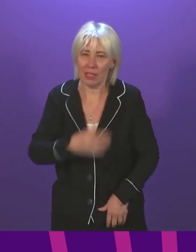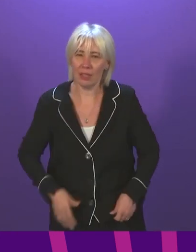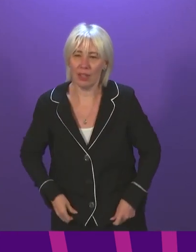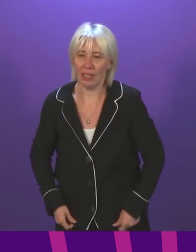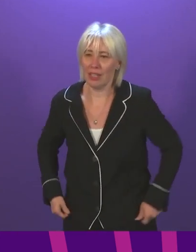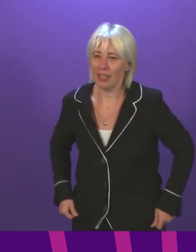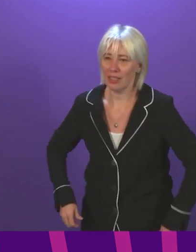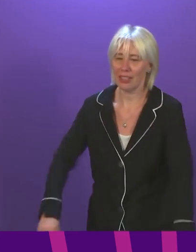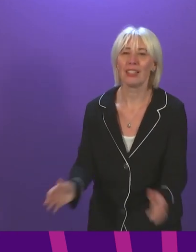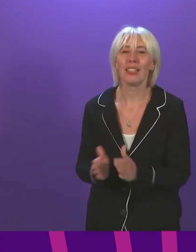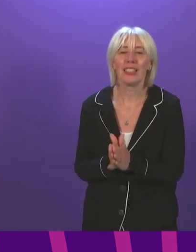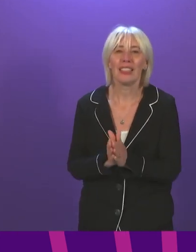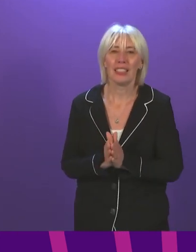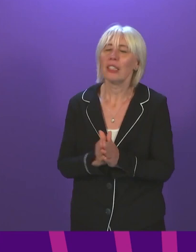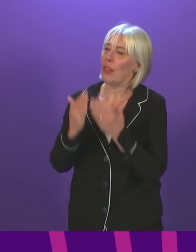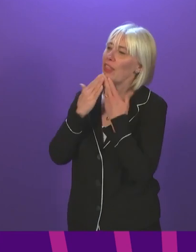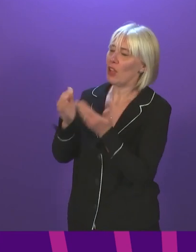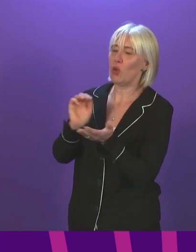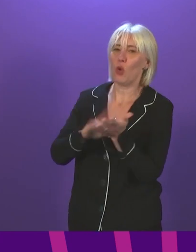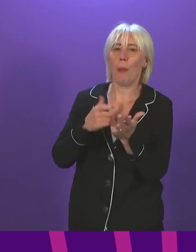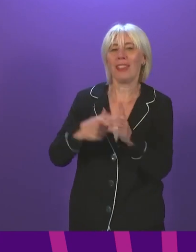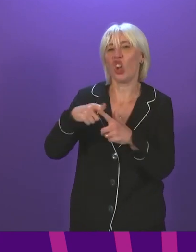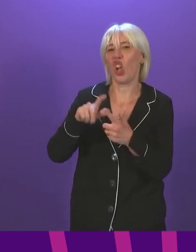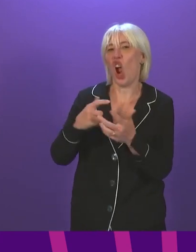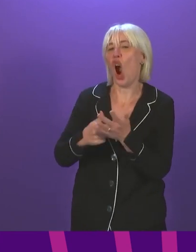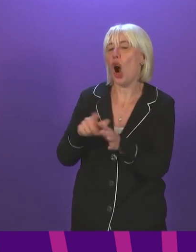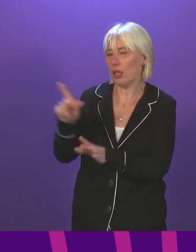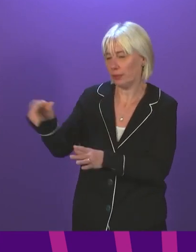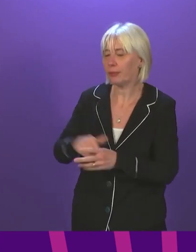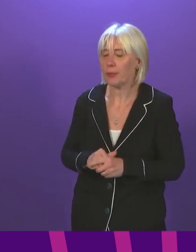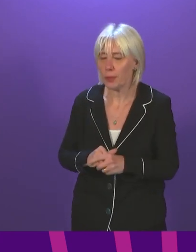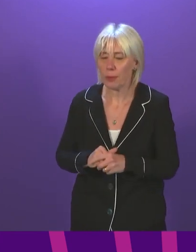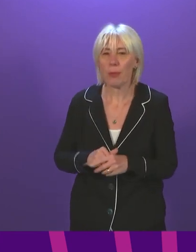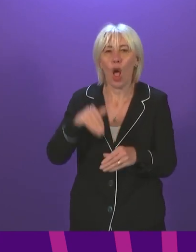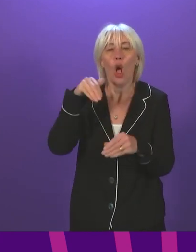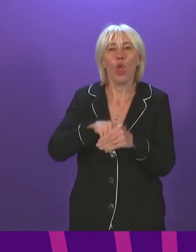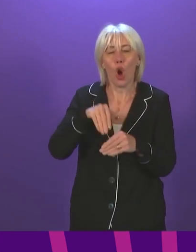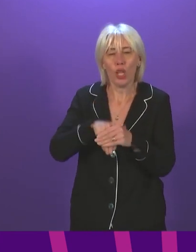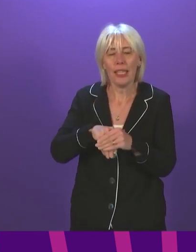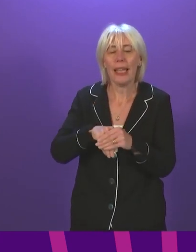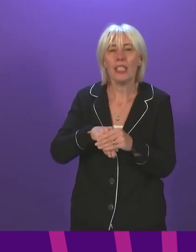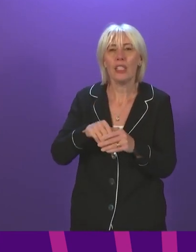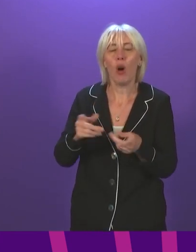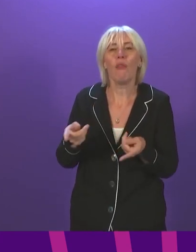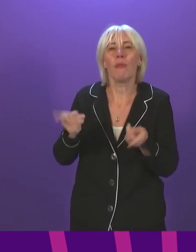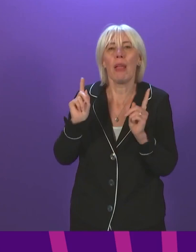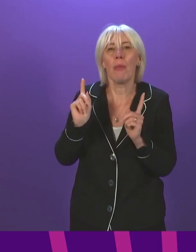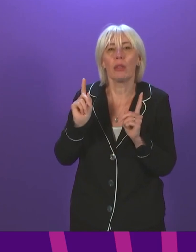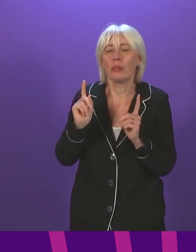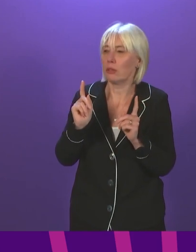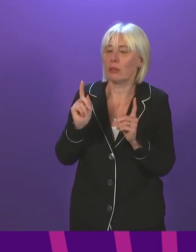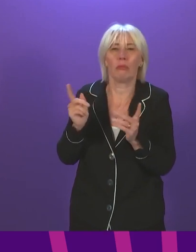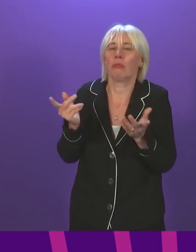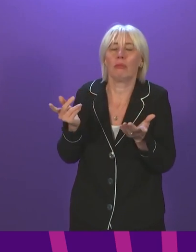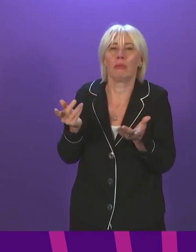Thank you. I thank Mr Kerr for his point of order. The content of members' contributions is, of course, not a matter